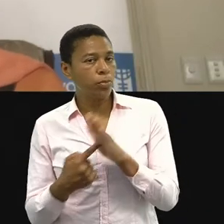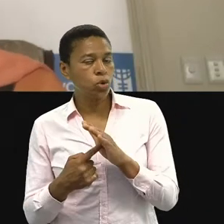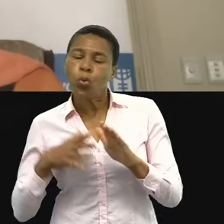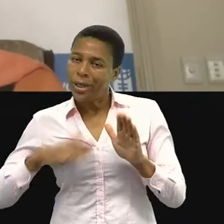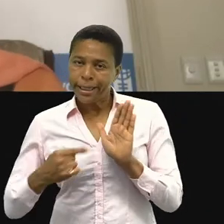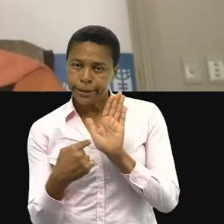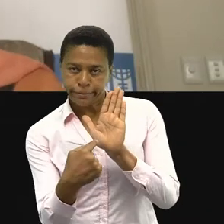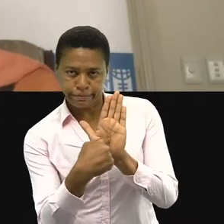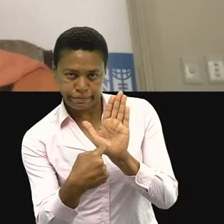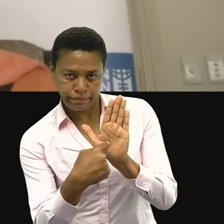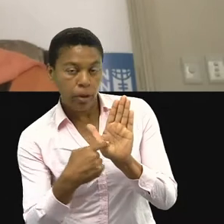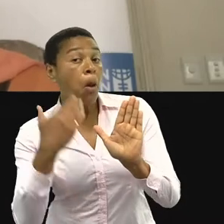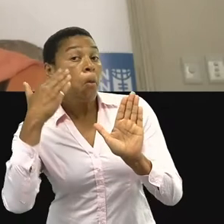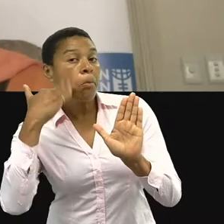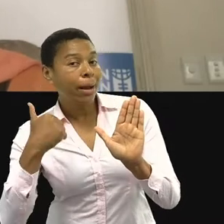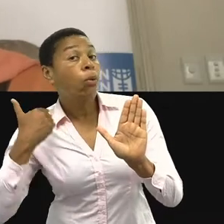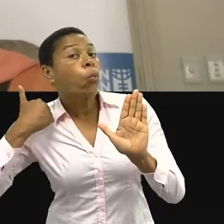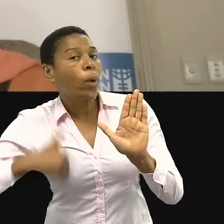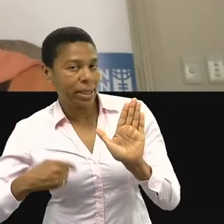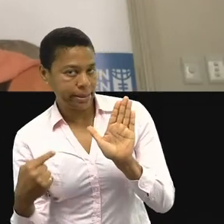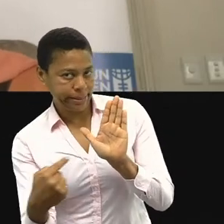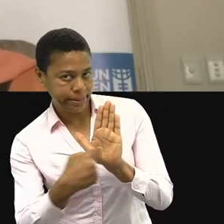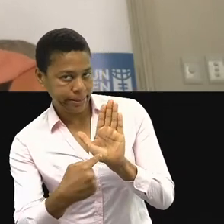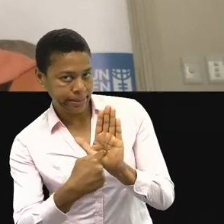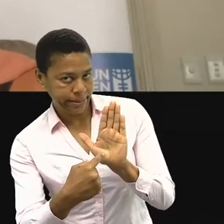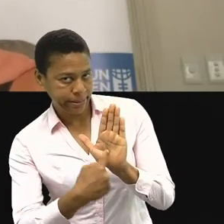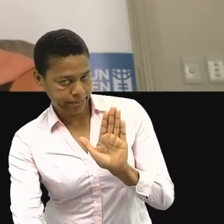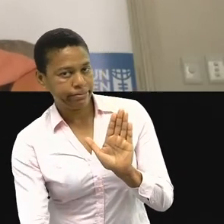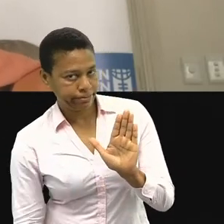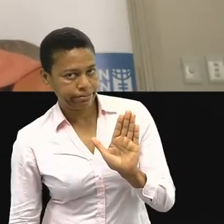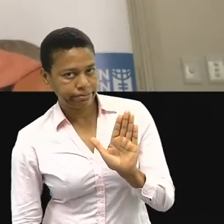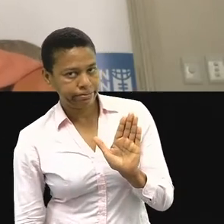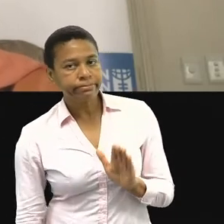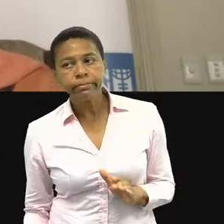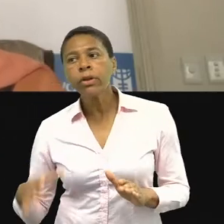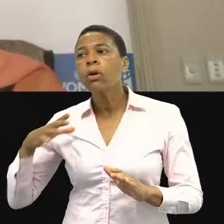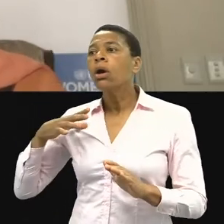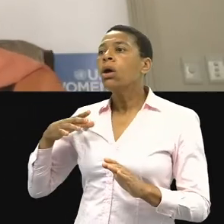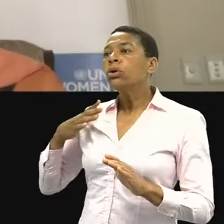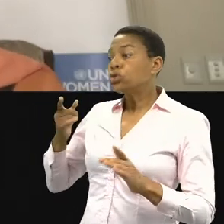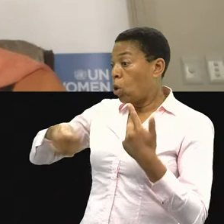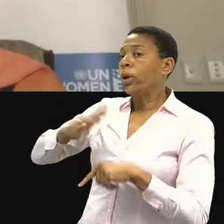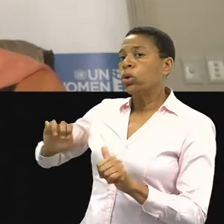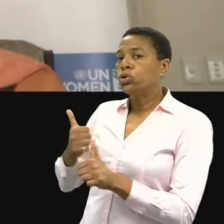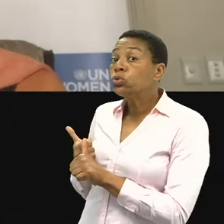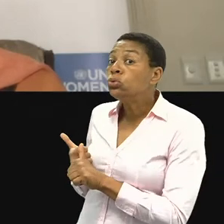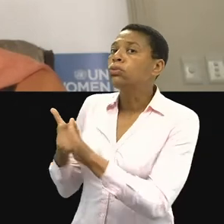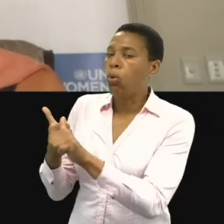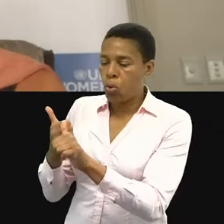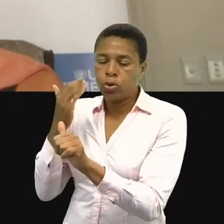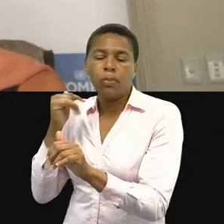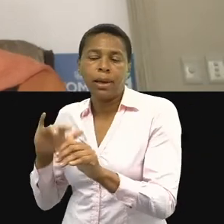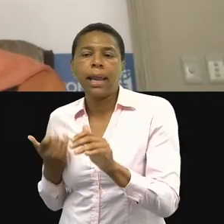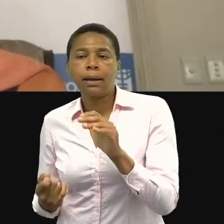that, other campaign that supports Black Lives Matter, which we in UN